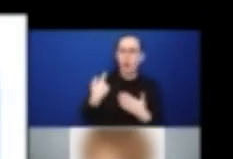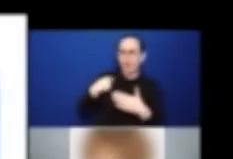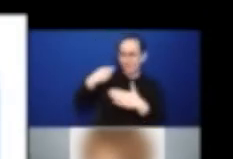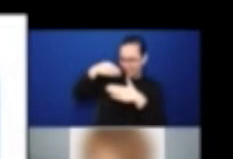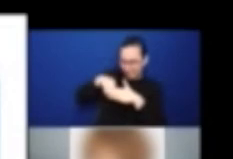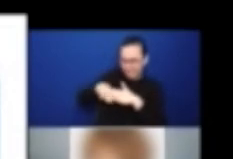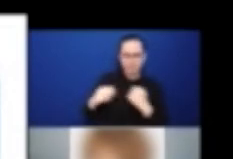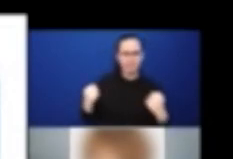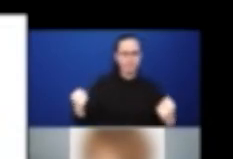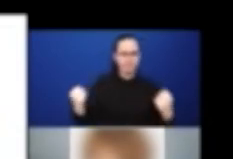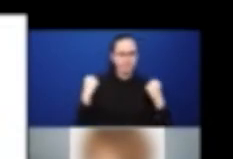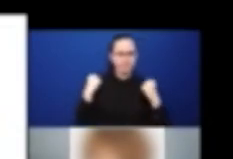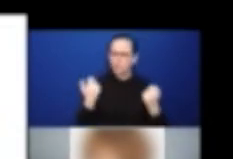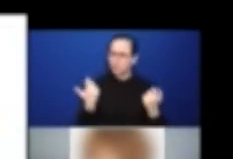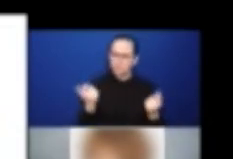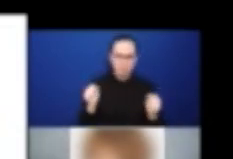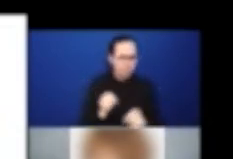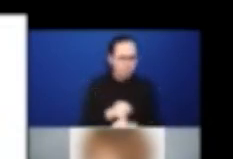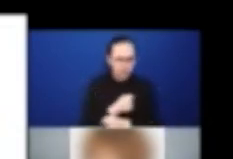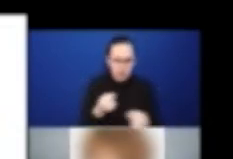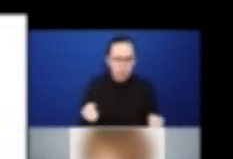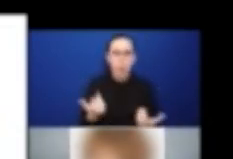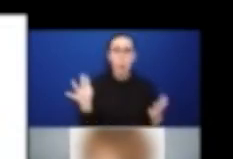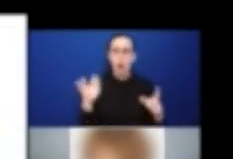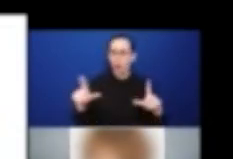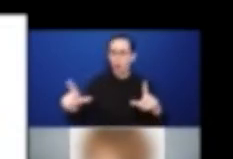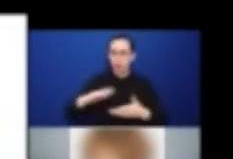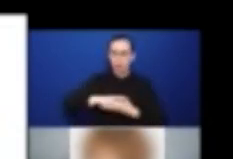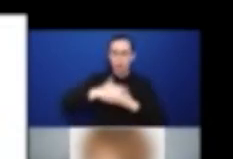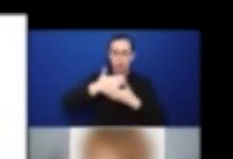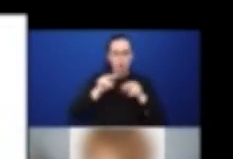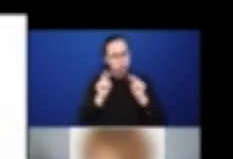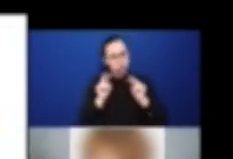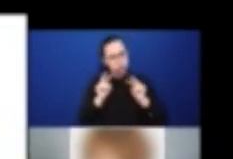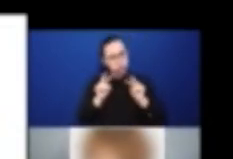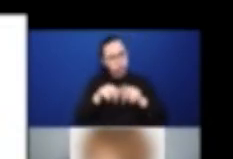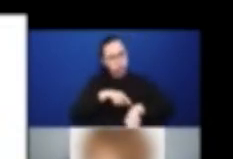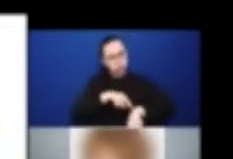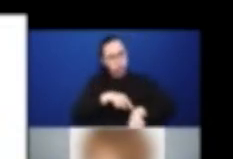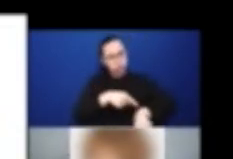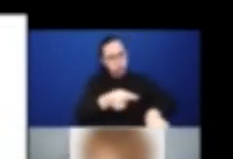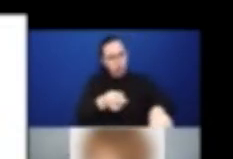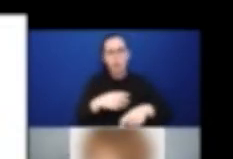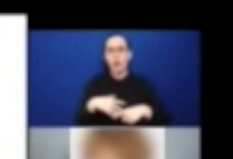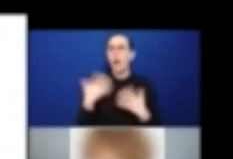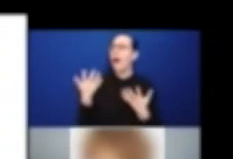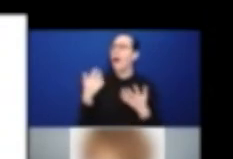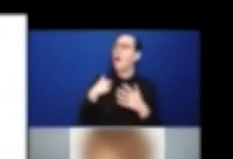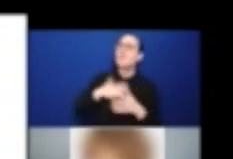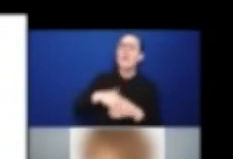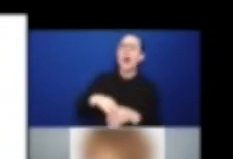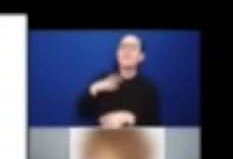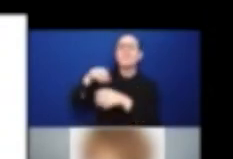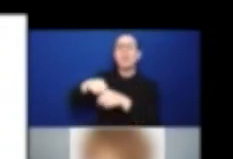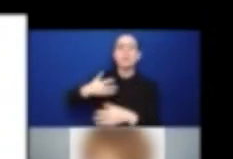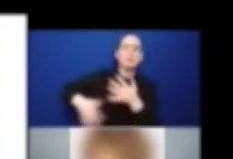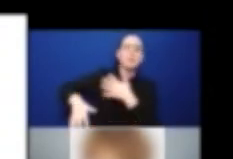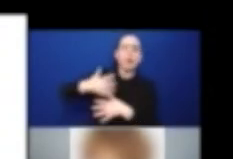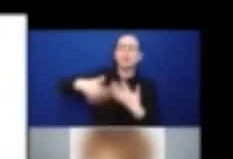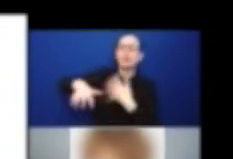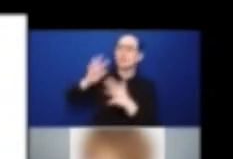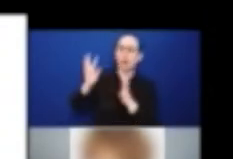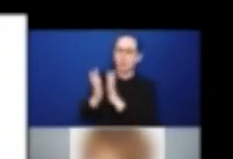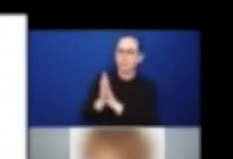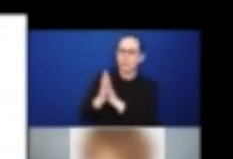a lot of different activities that children could not partake. And knowing that in previous pandemics or humanitarian emergencies, there was